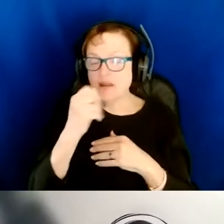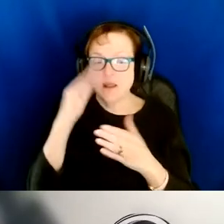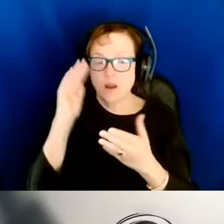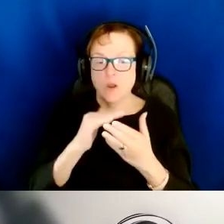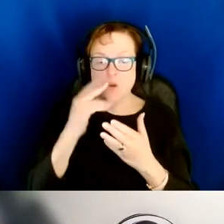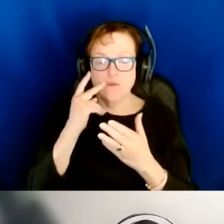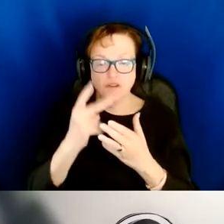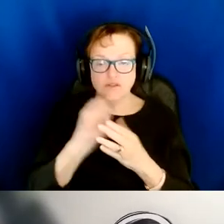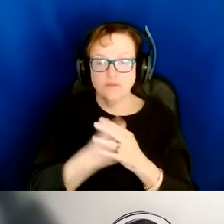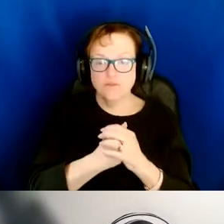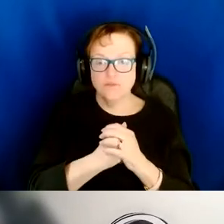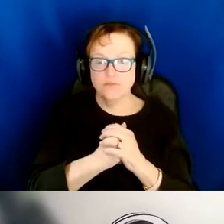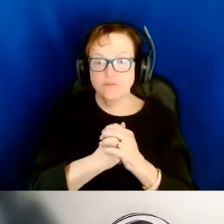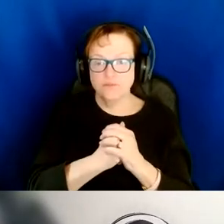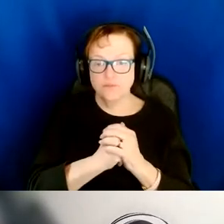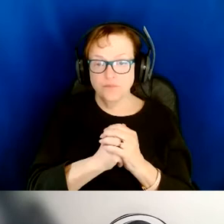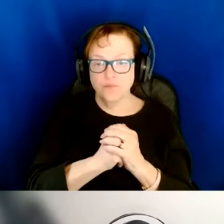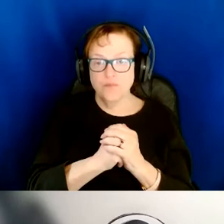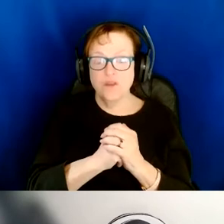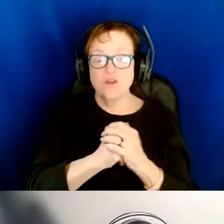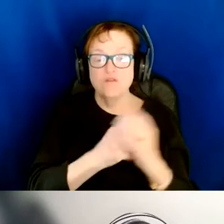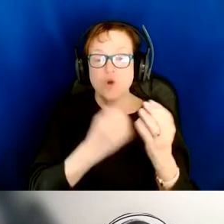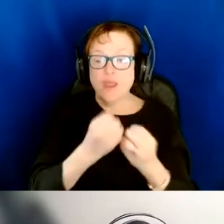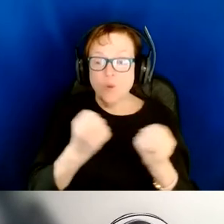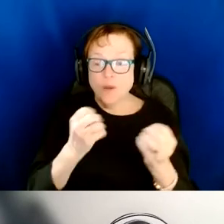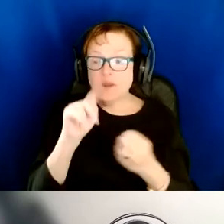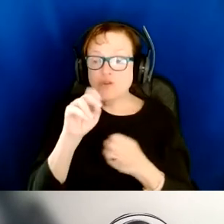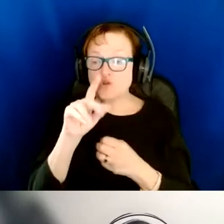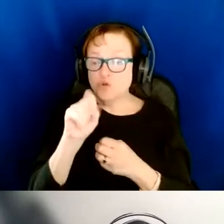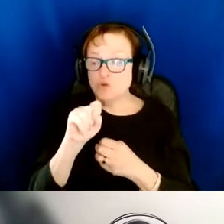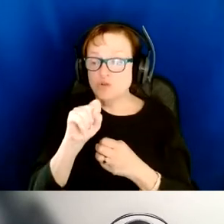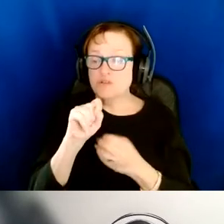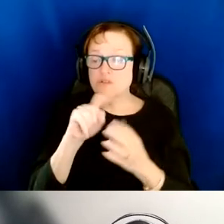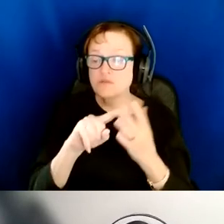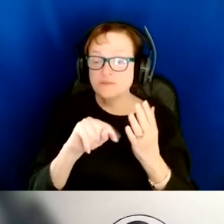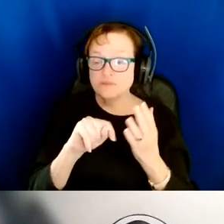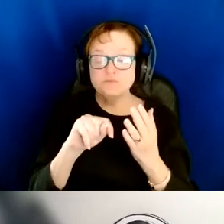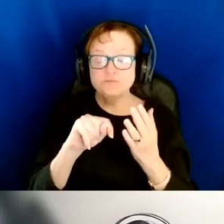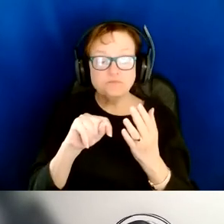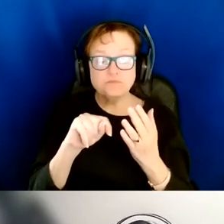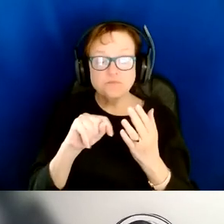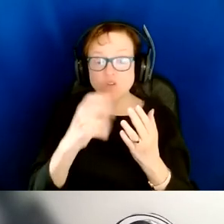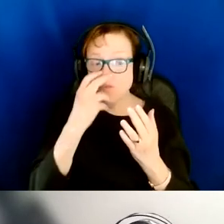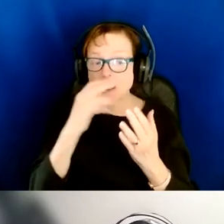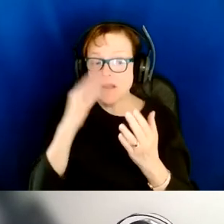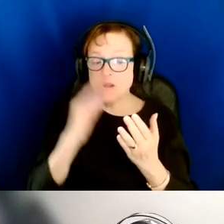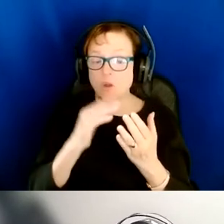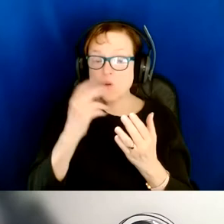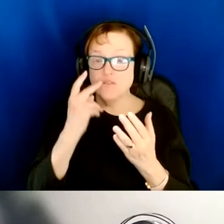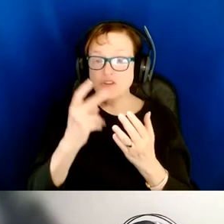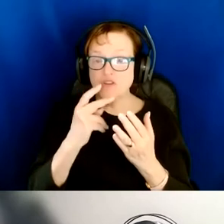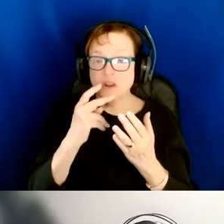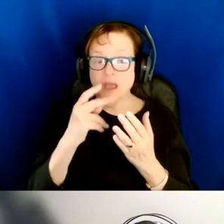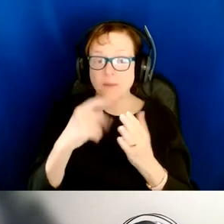Speaking of equipment and tools and interventions that are available to those who are blind and low vision, I'm going to just